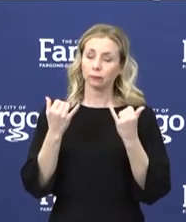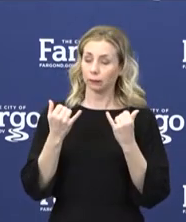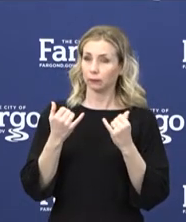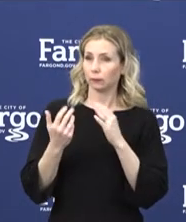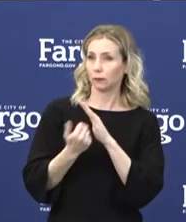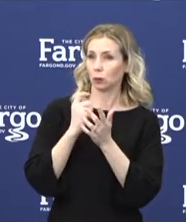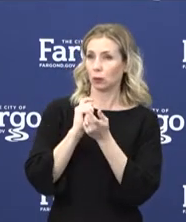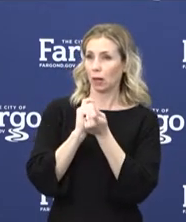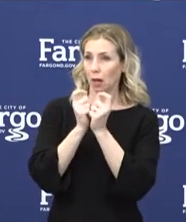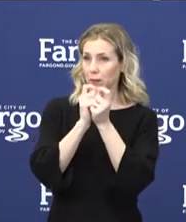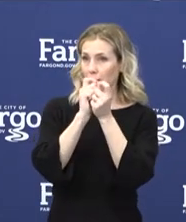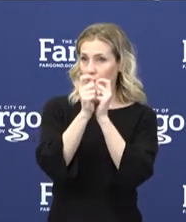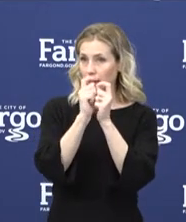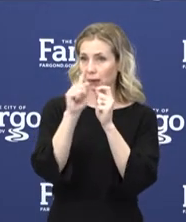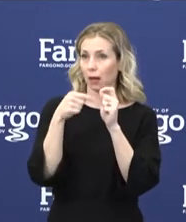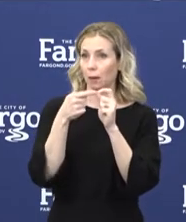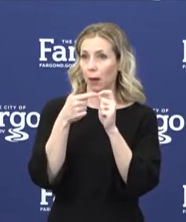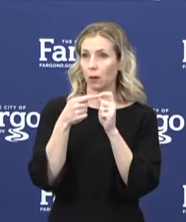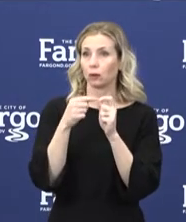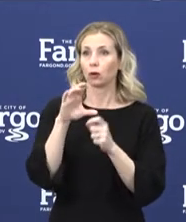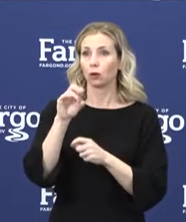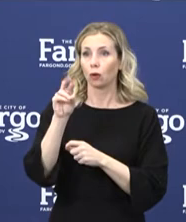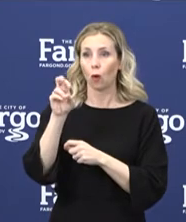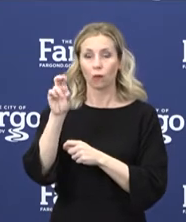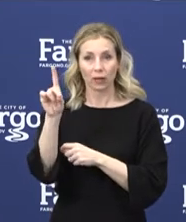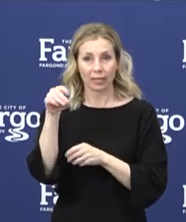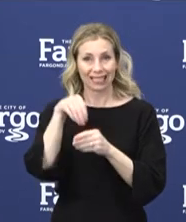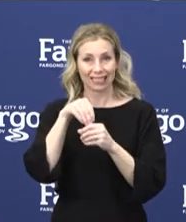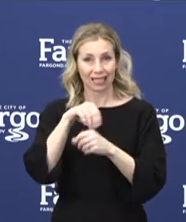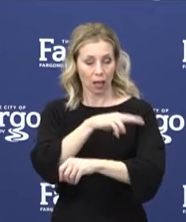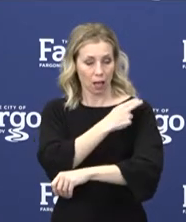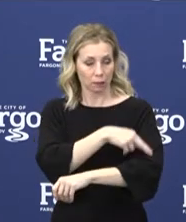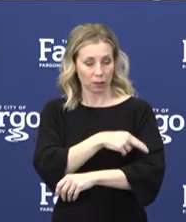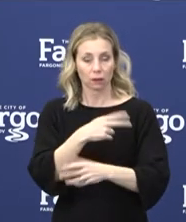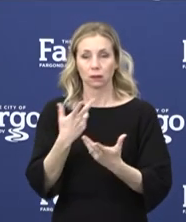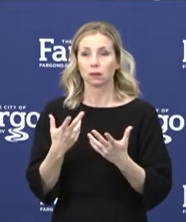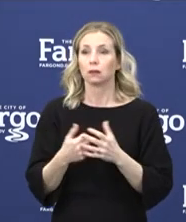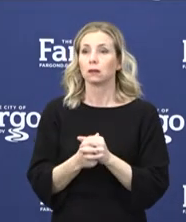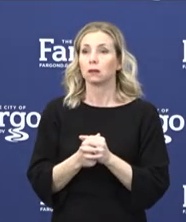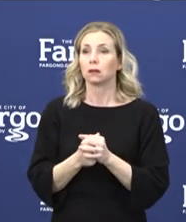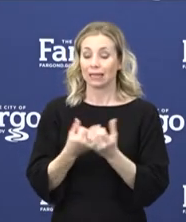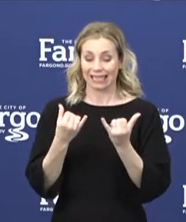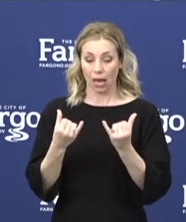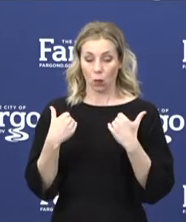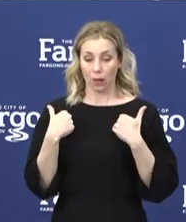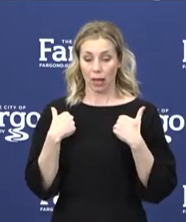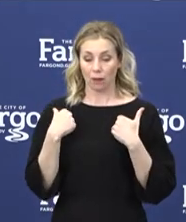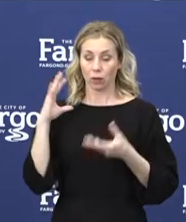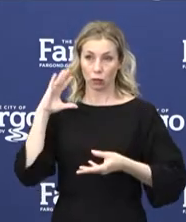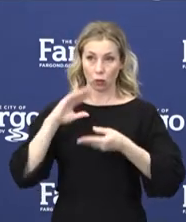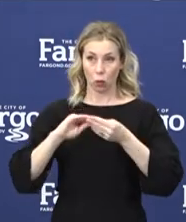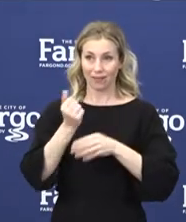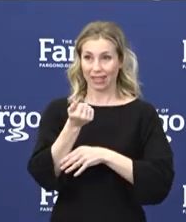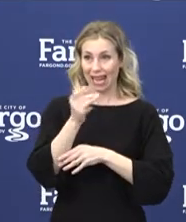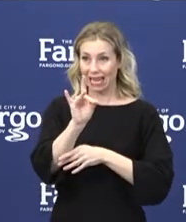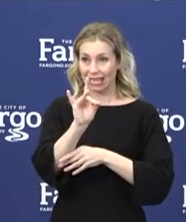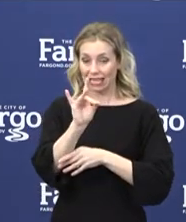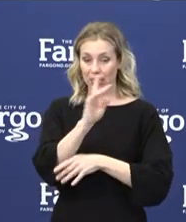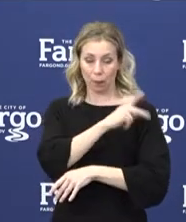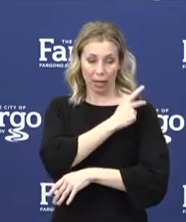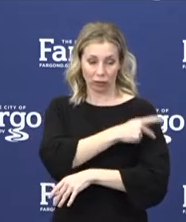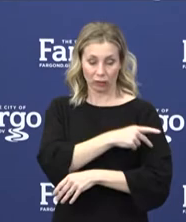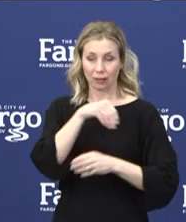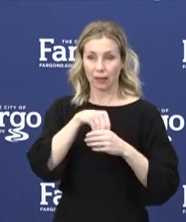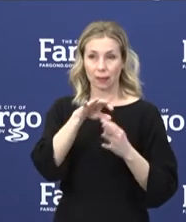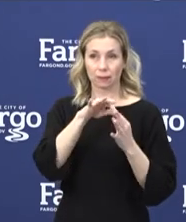about the status of COVID in our facility. Right now, we have a total of 18 patients in our special care